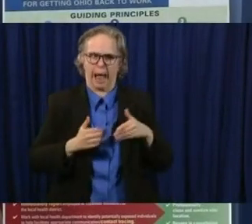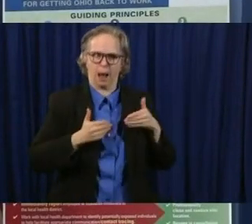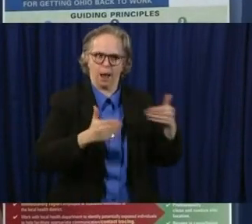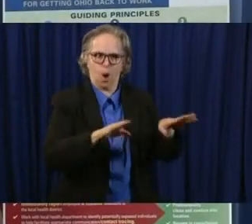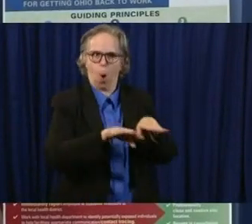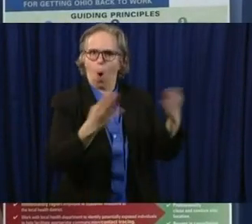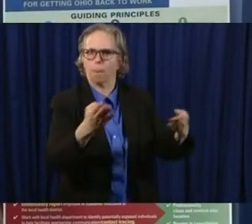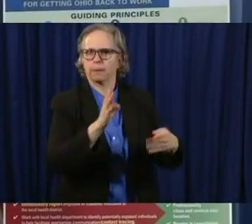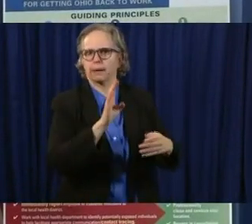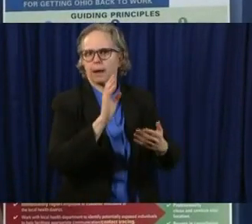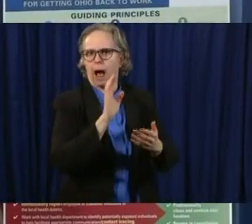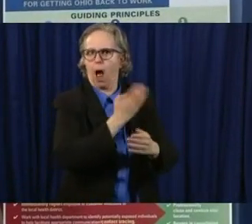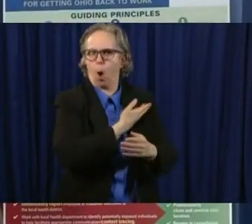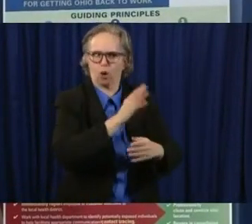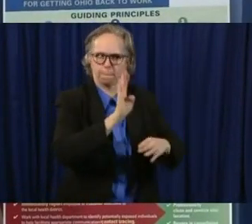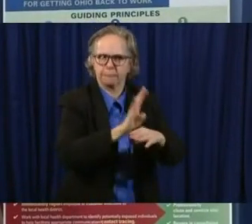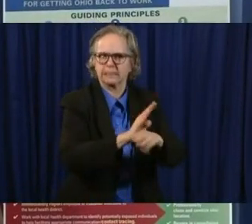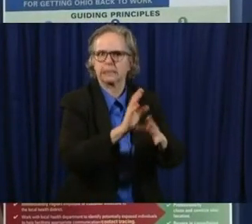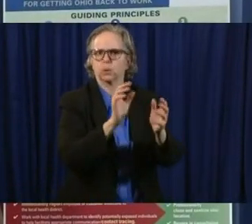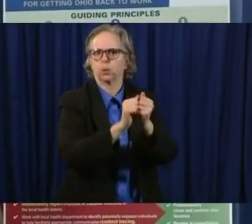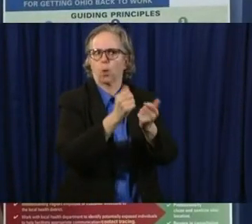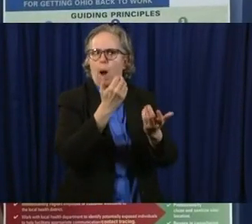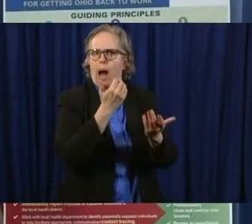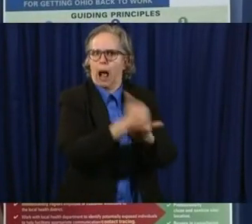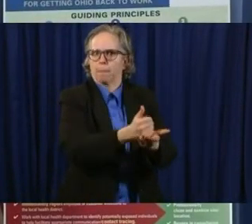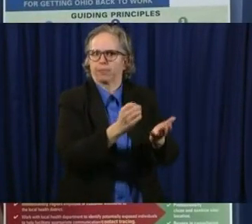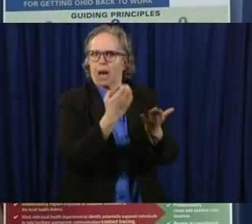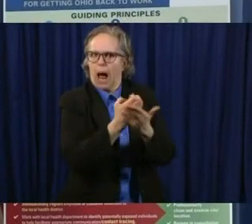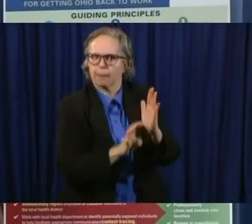open up the economy, uh, even, even more.